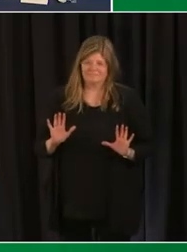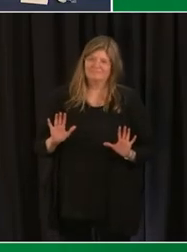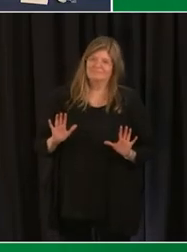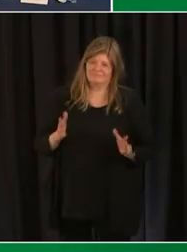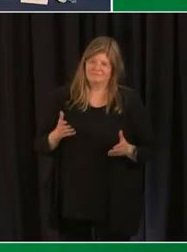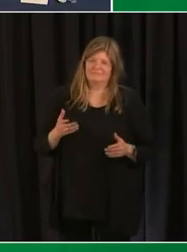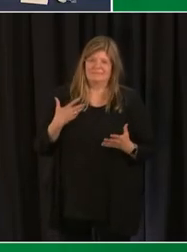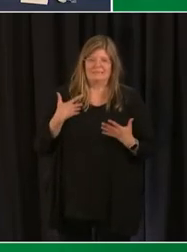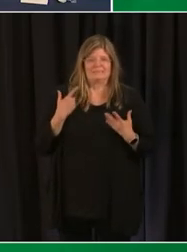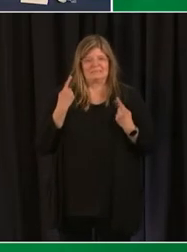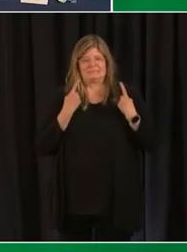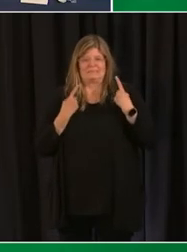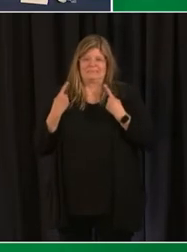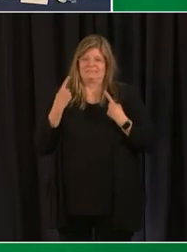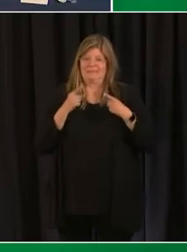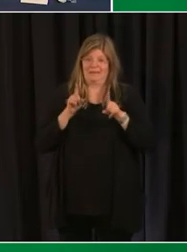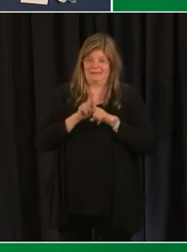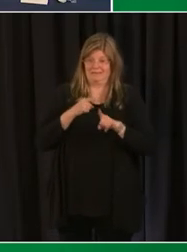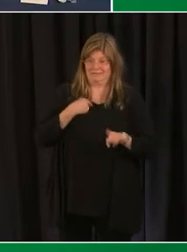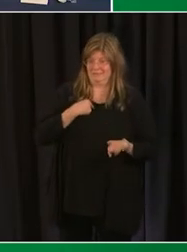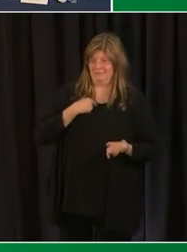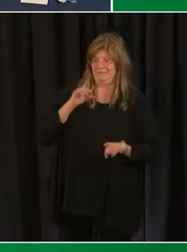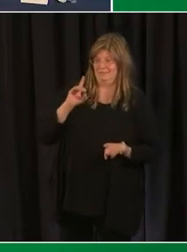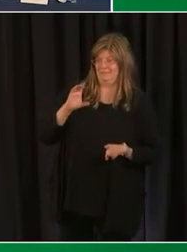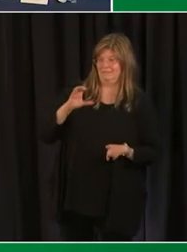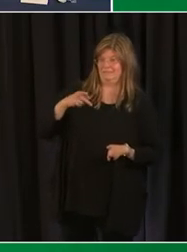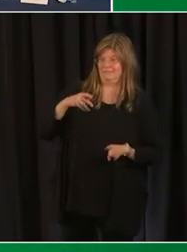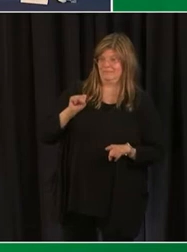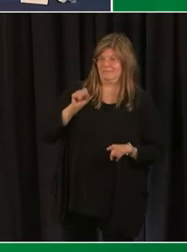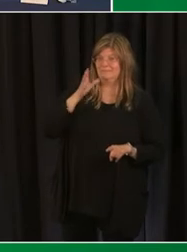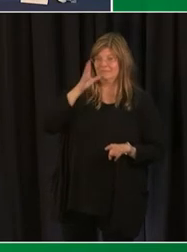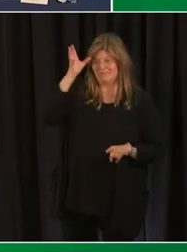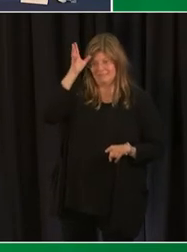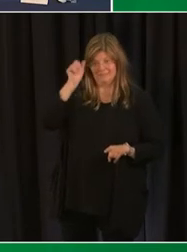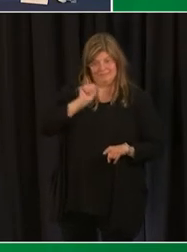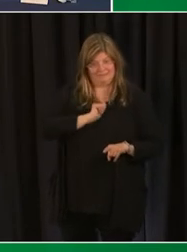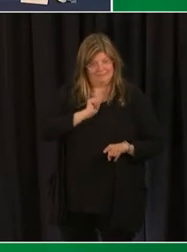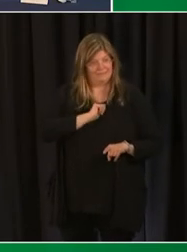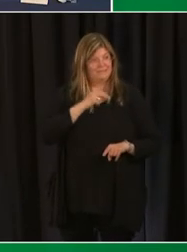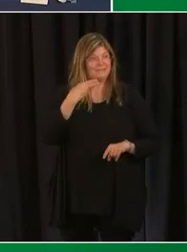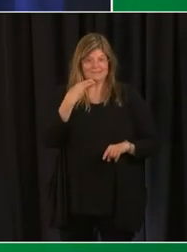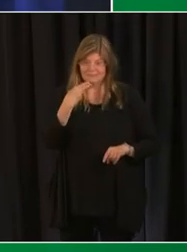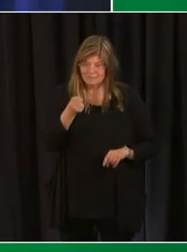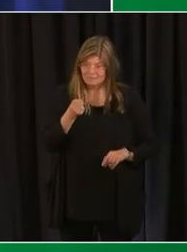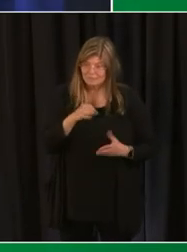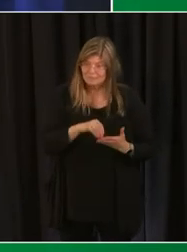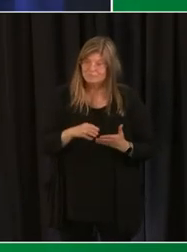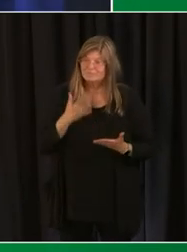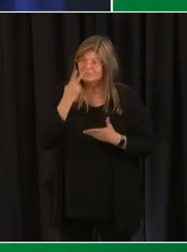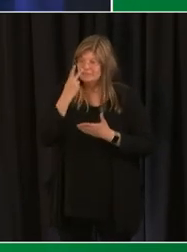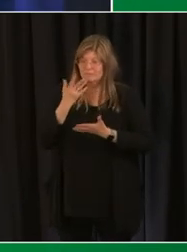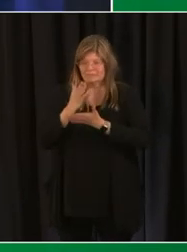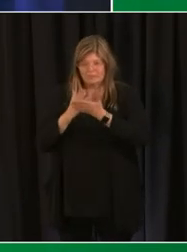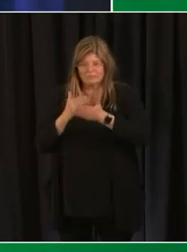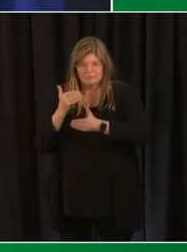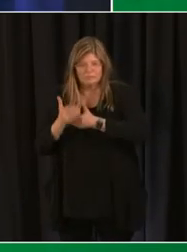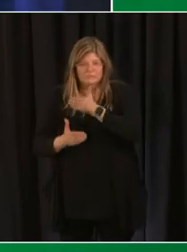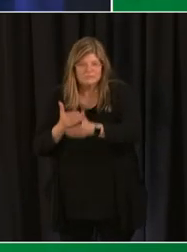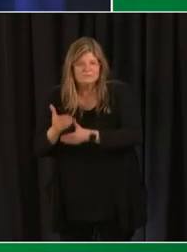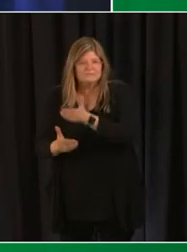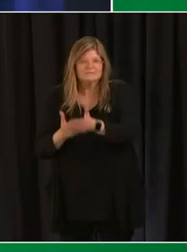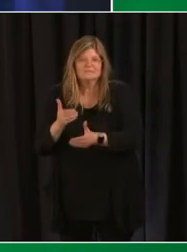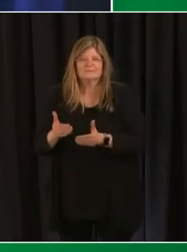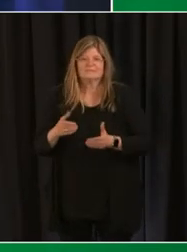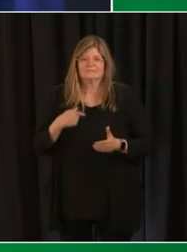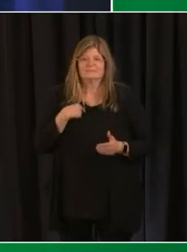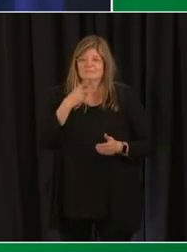it's something i think about as a dcps parent of a high school student where i've seen some progress uh and